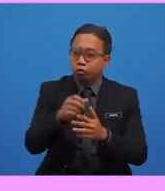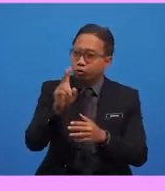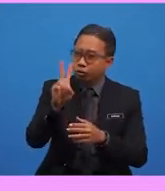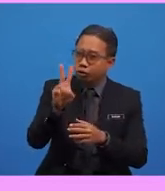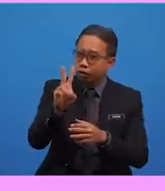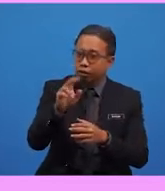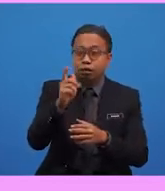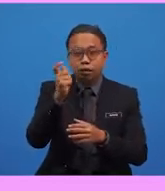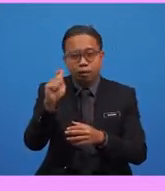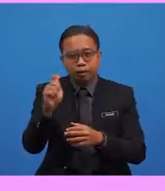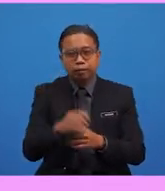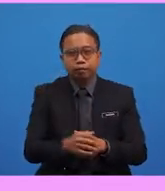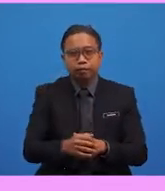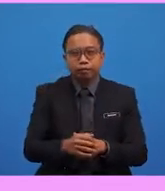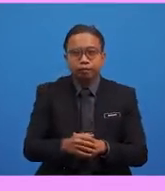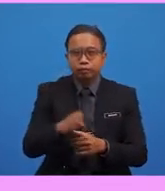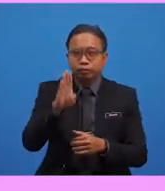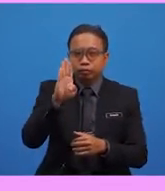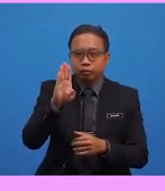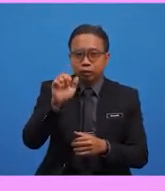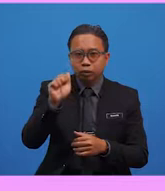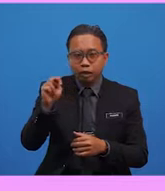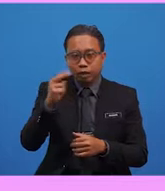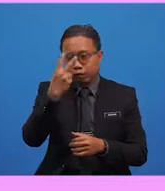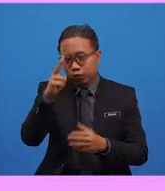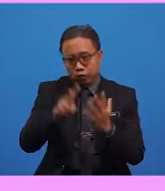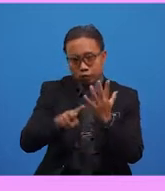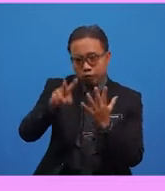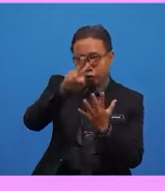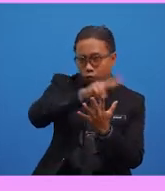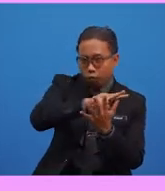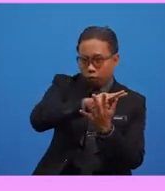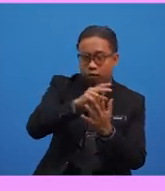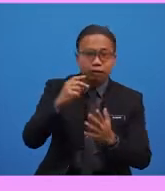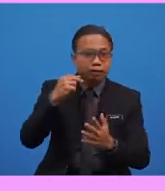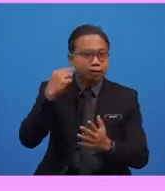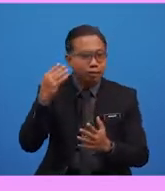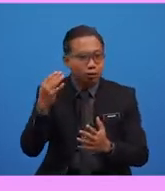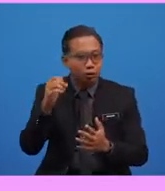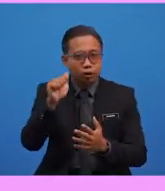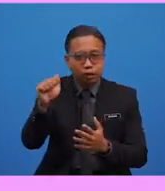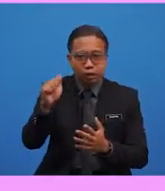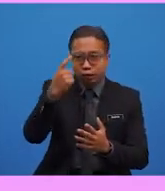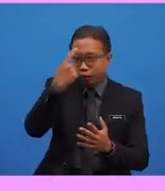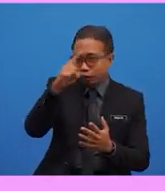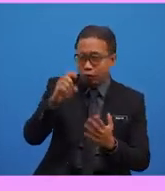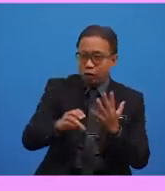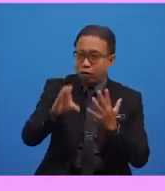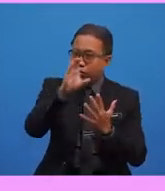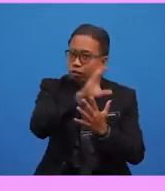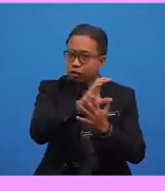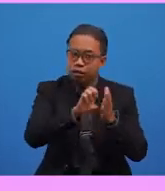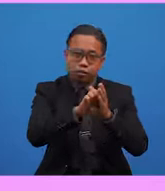is definite, second article is the. The, we use an for the vowel sound, and a for consonant.